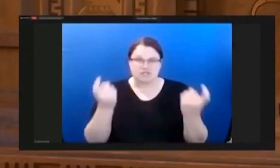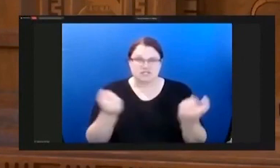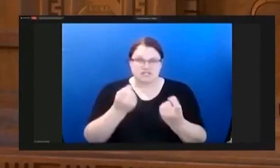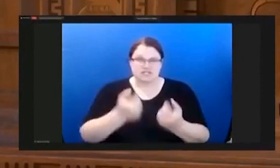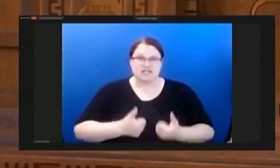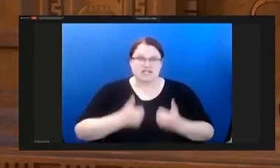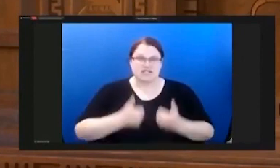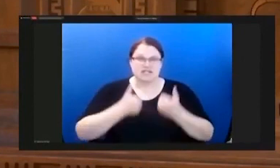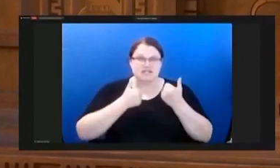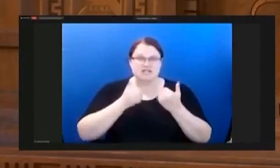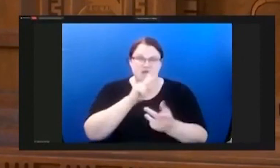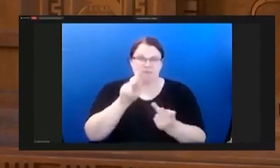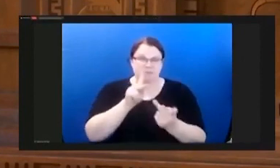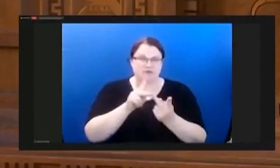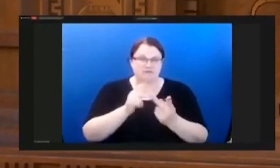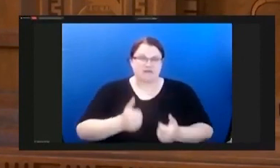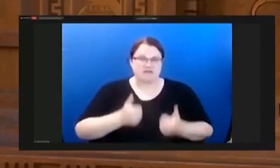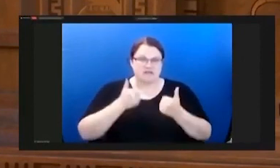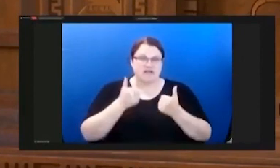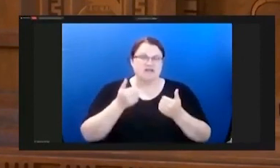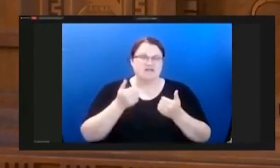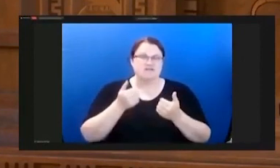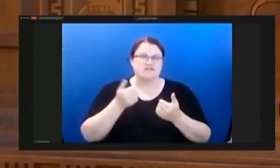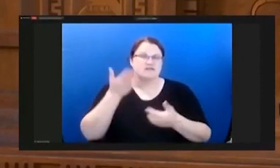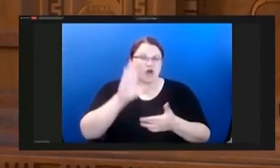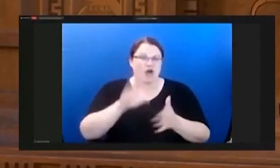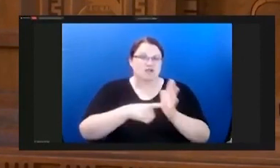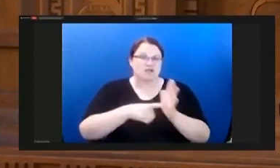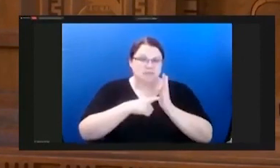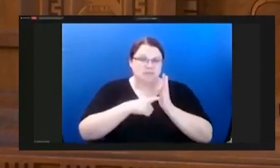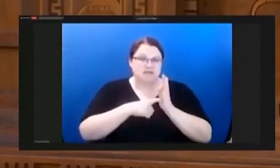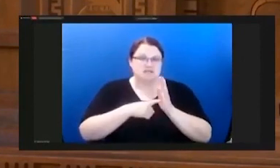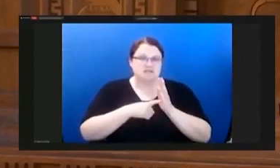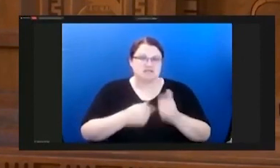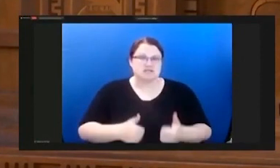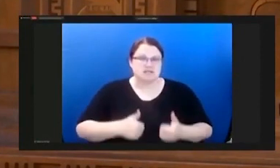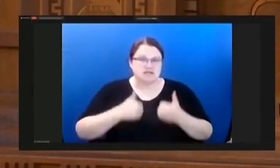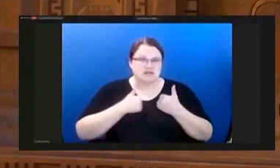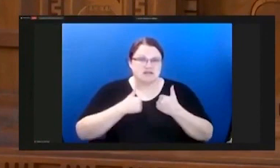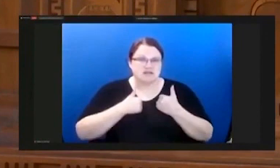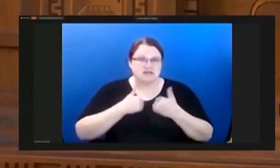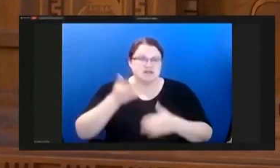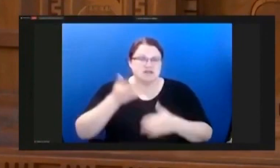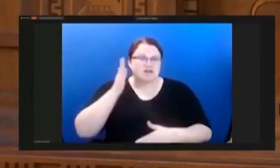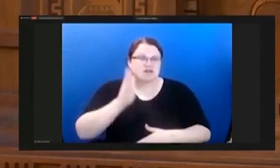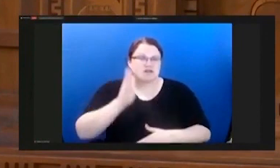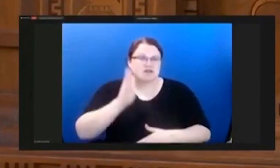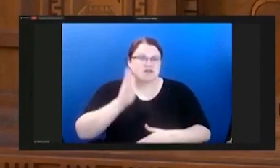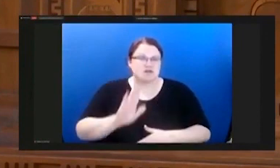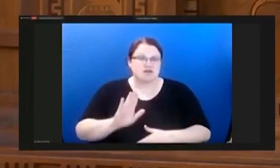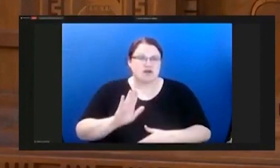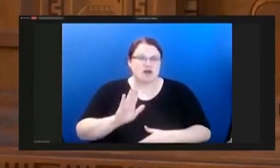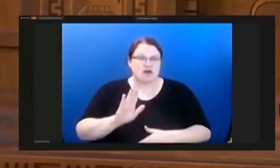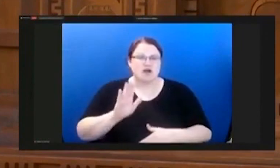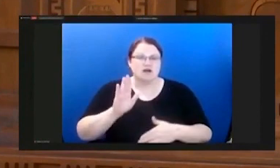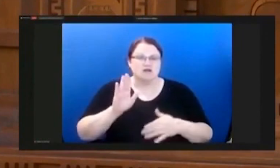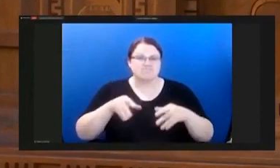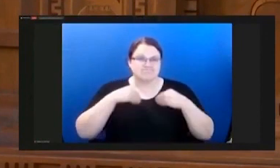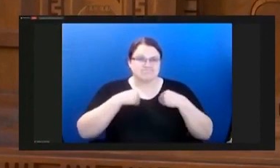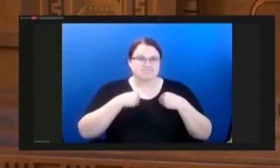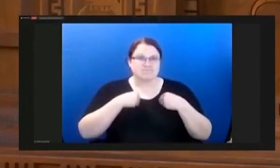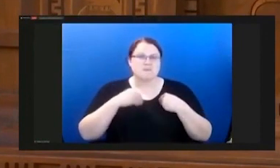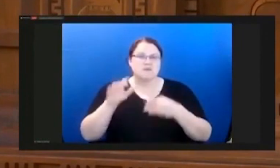that God demands us to live. God hates sin and must punish it. sent his son to take the punishment for our sin, including baby murder.